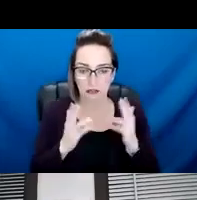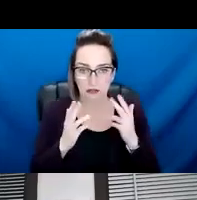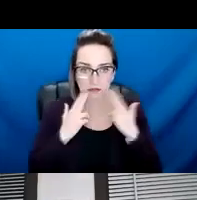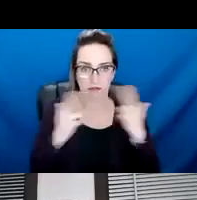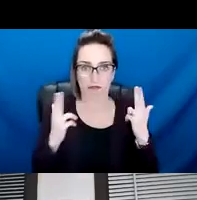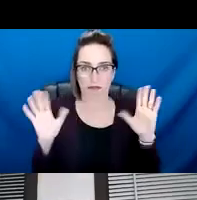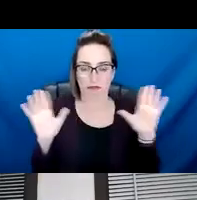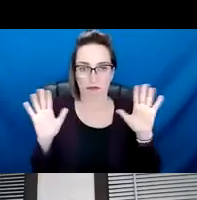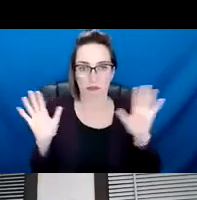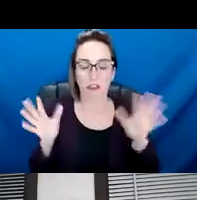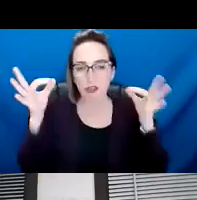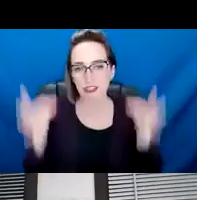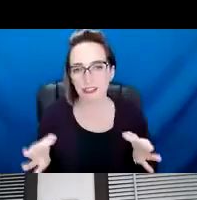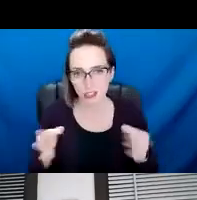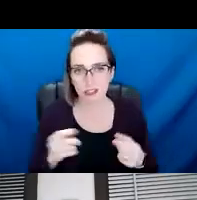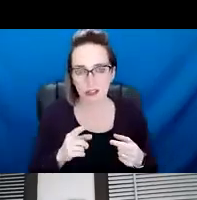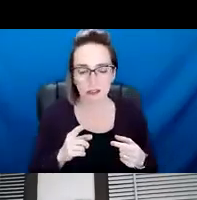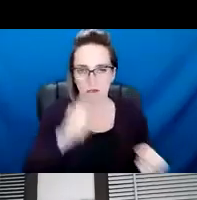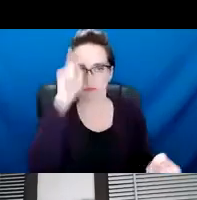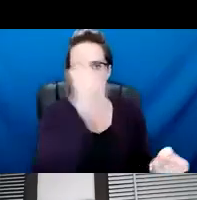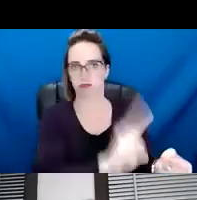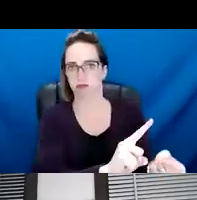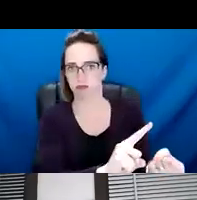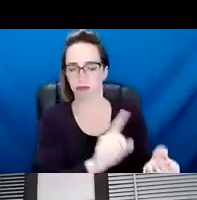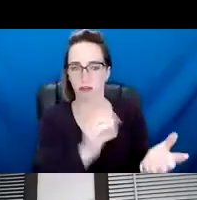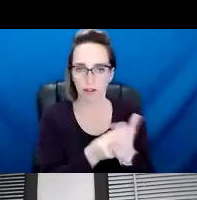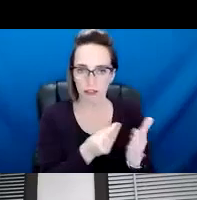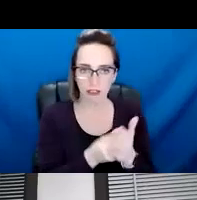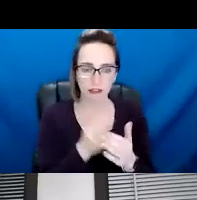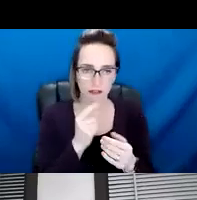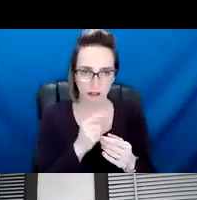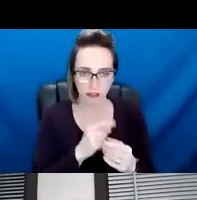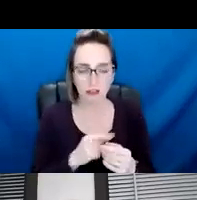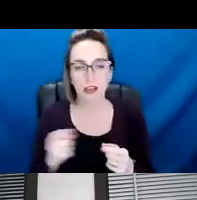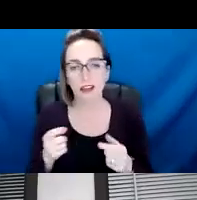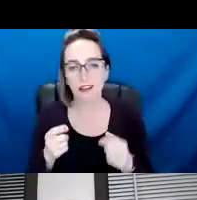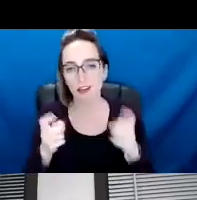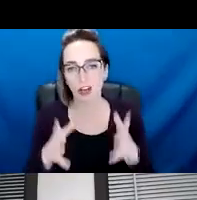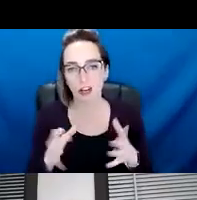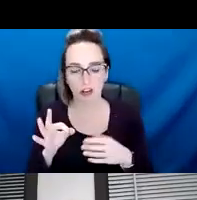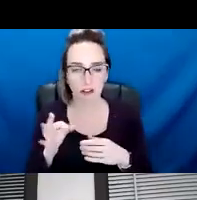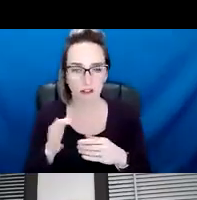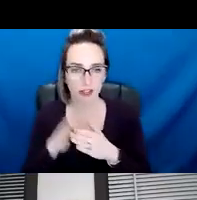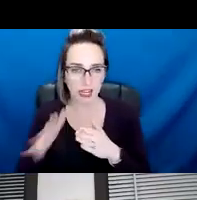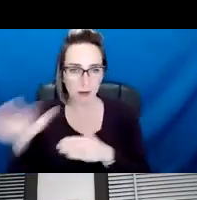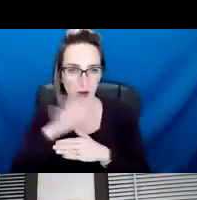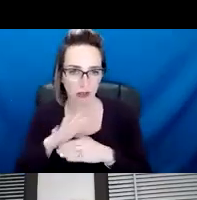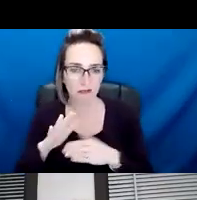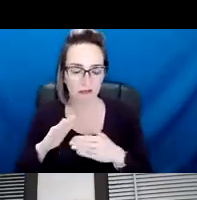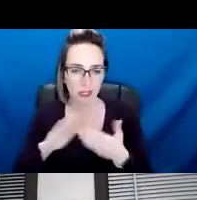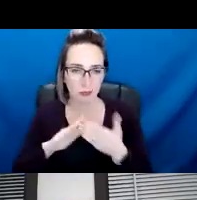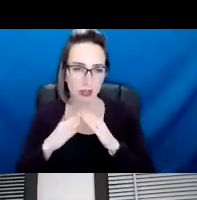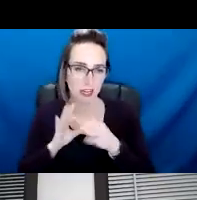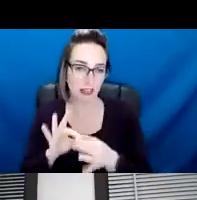around this was just to pull, pull that back, um, and Director David Rubidor of our Neighborhood and Community Relations Department